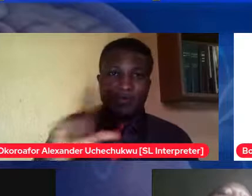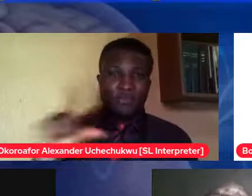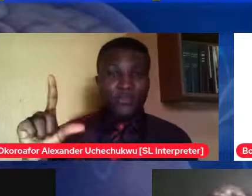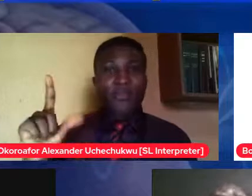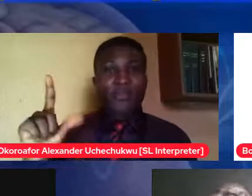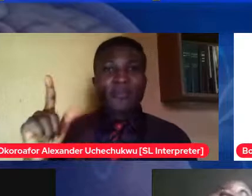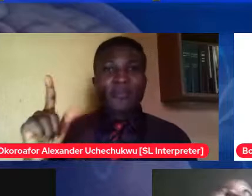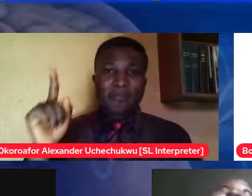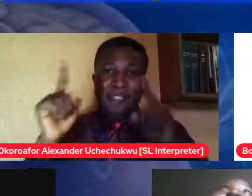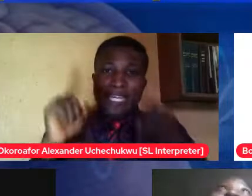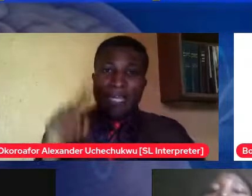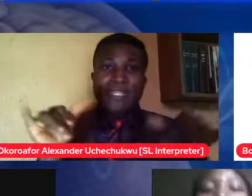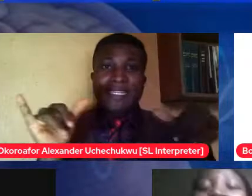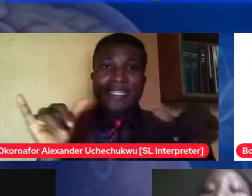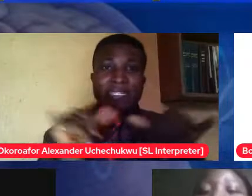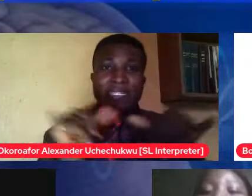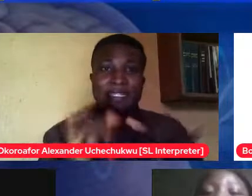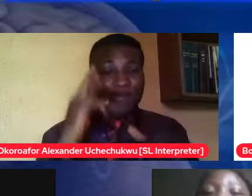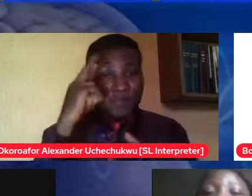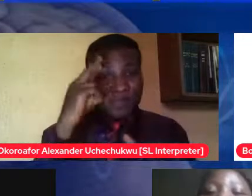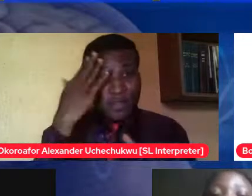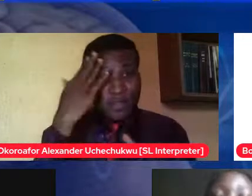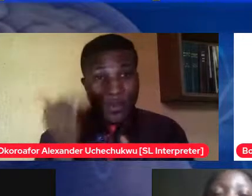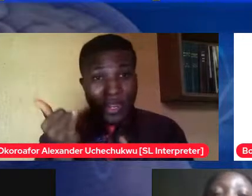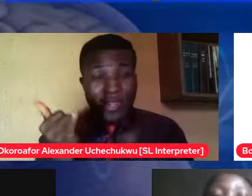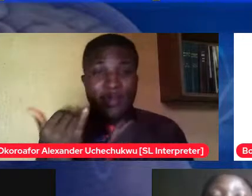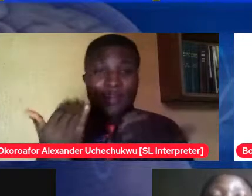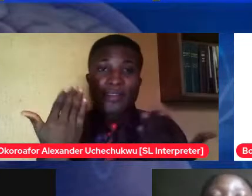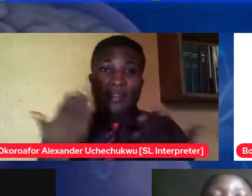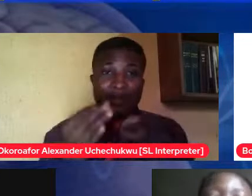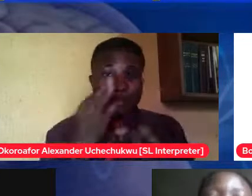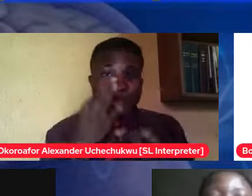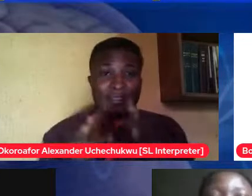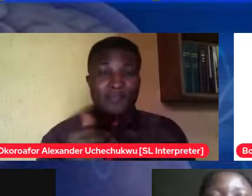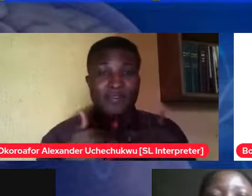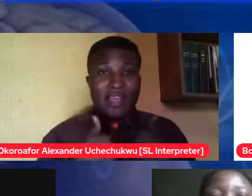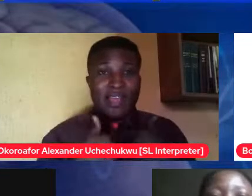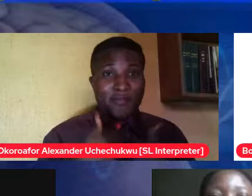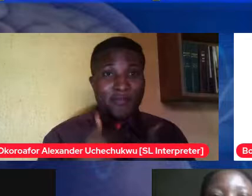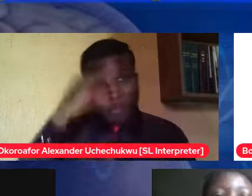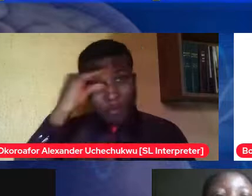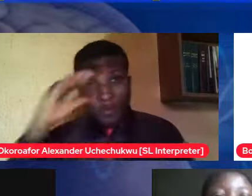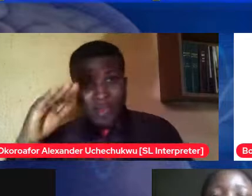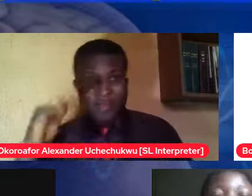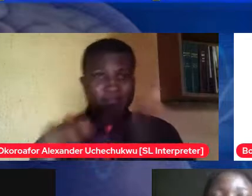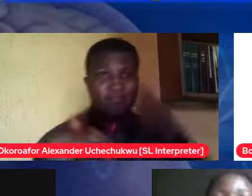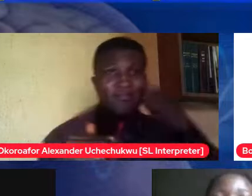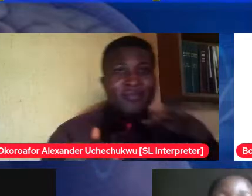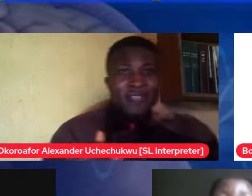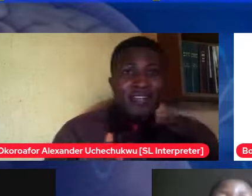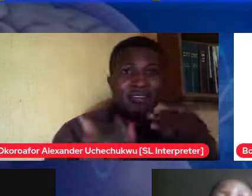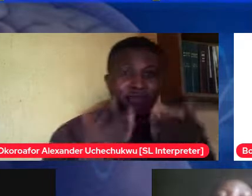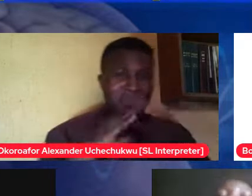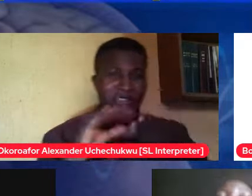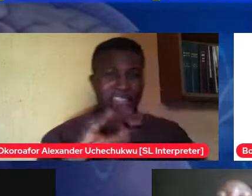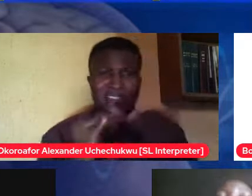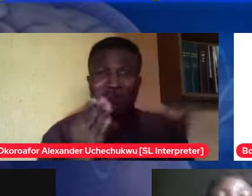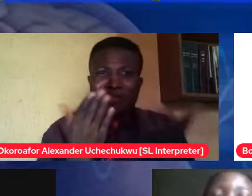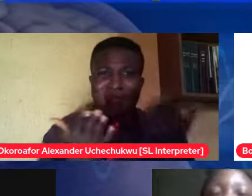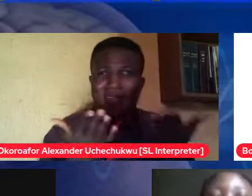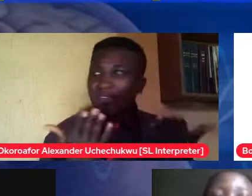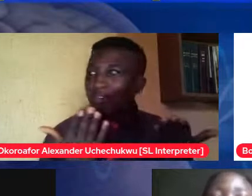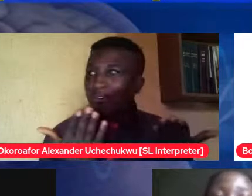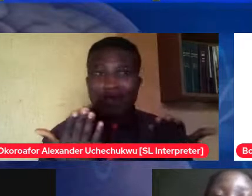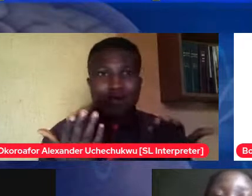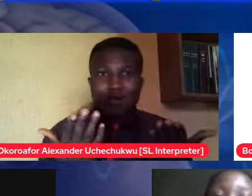and finally as a boy if you had a girl out that said let's let's do something take your girl with a disability to a family